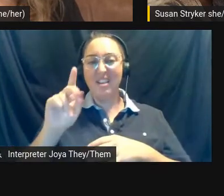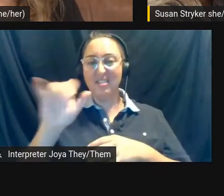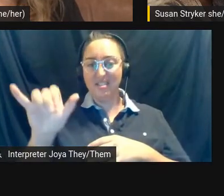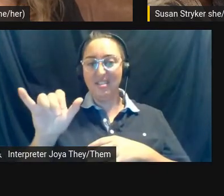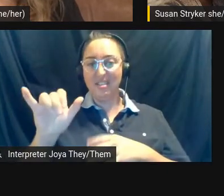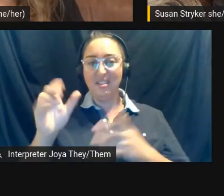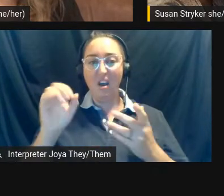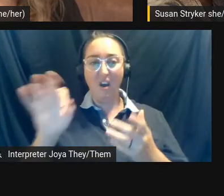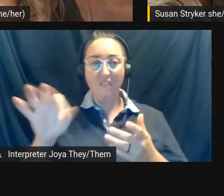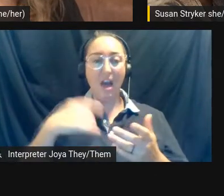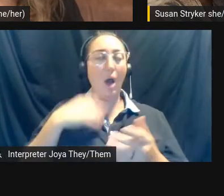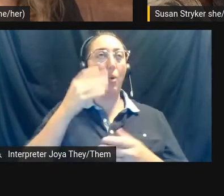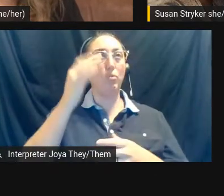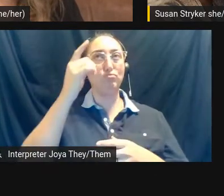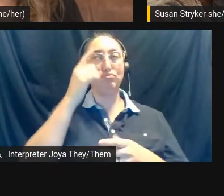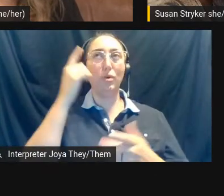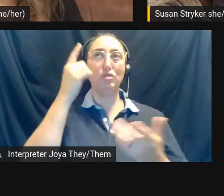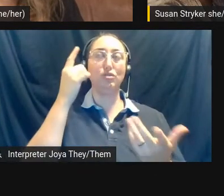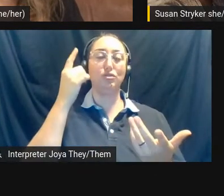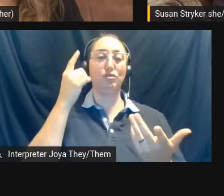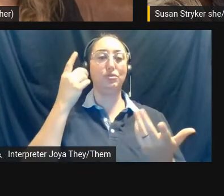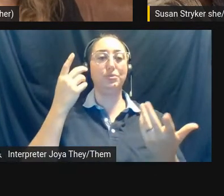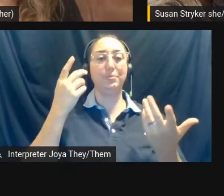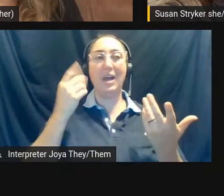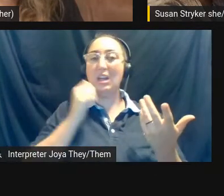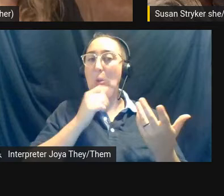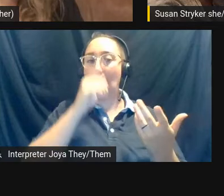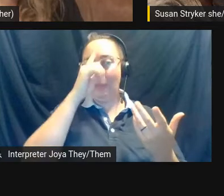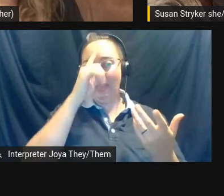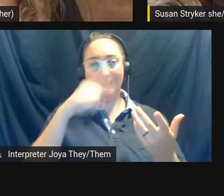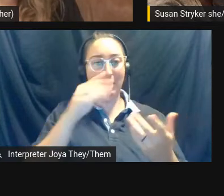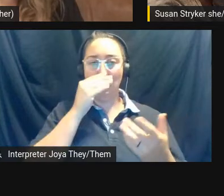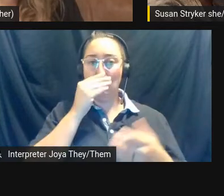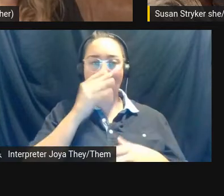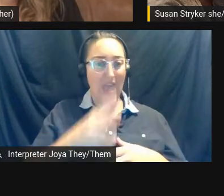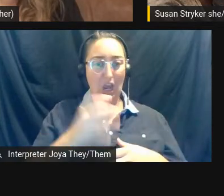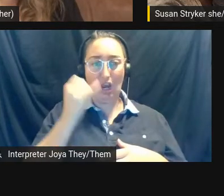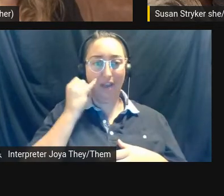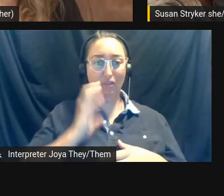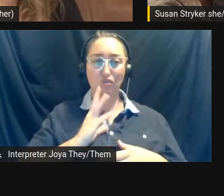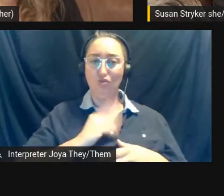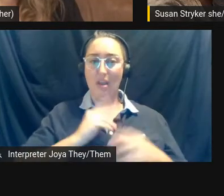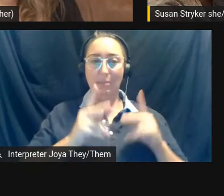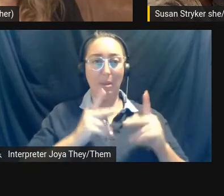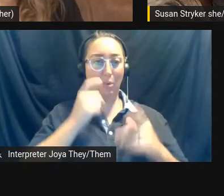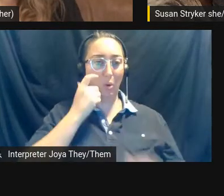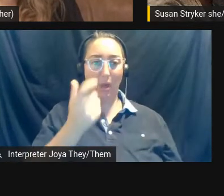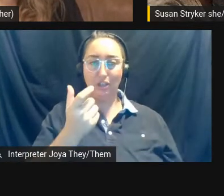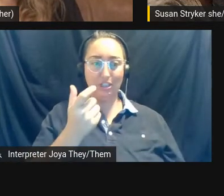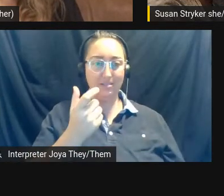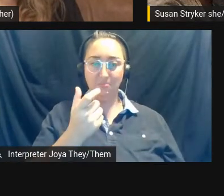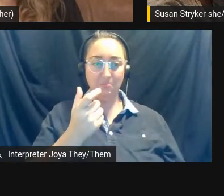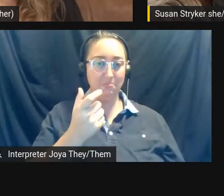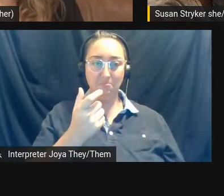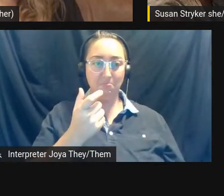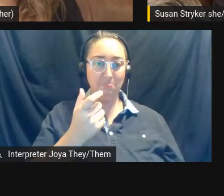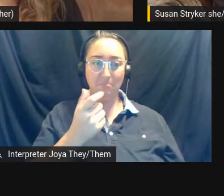Yeah, I wonder, I don't think they actually cared if any trans people were watching or witnessing.